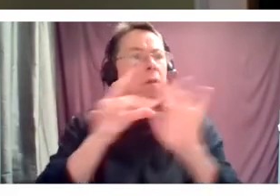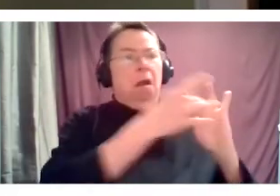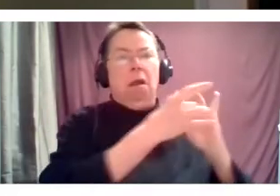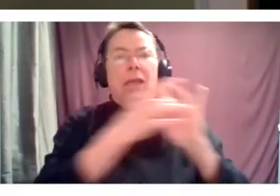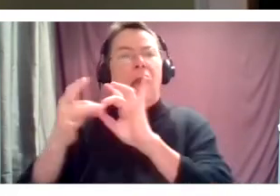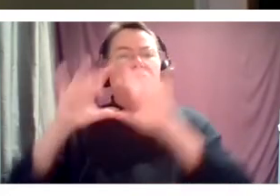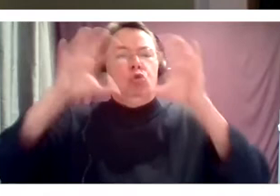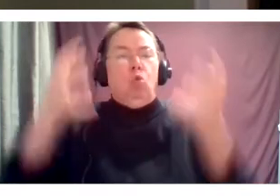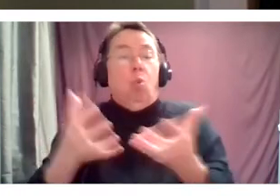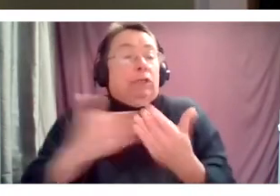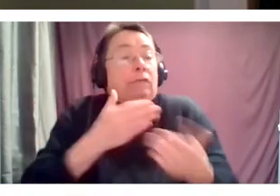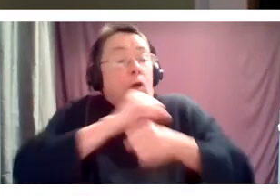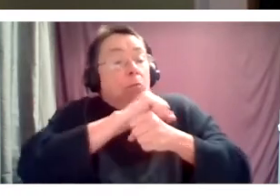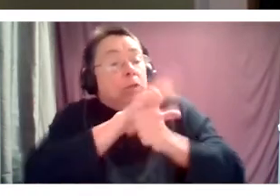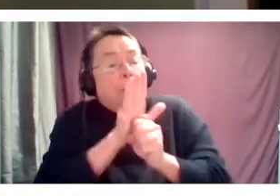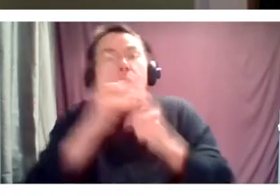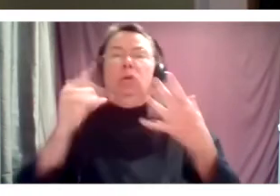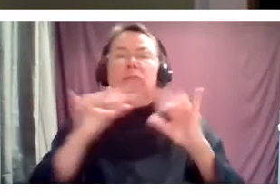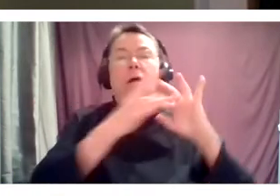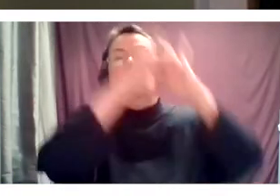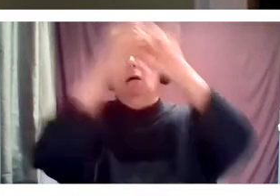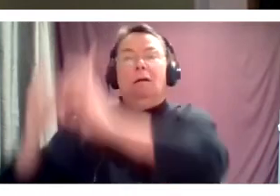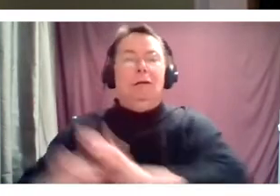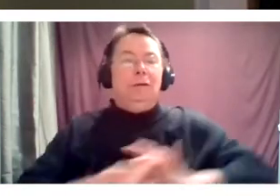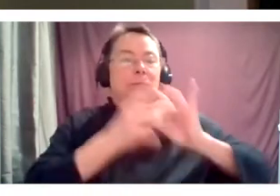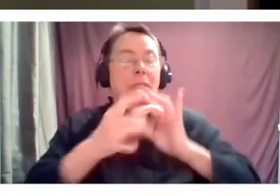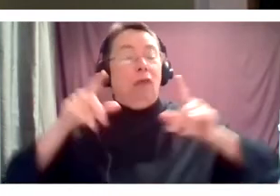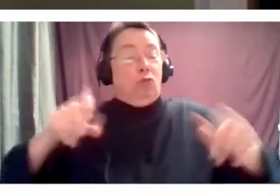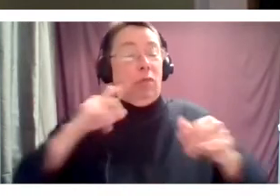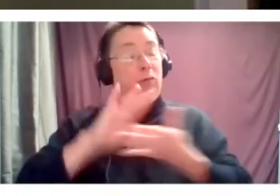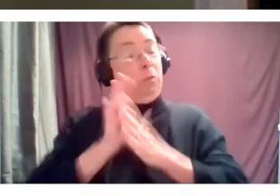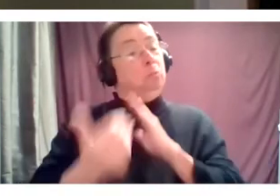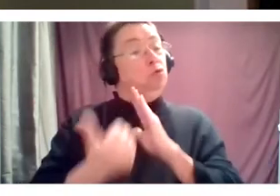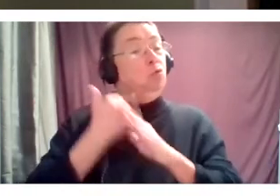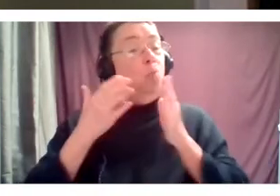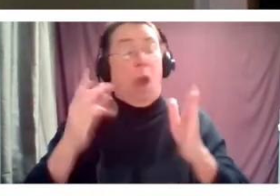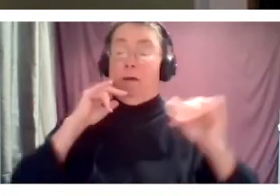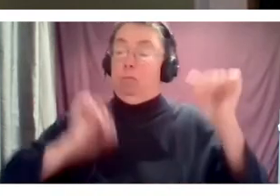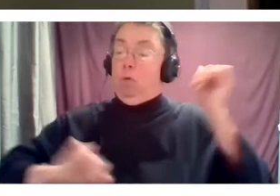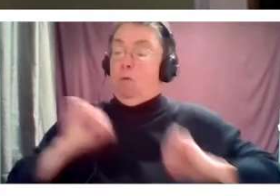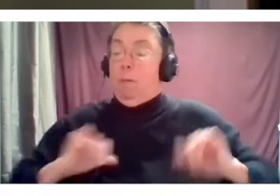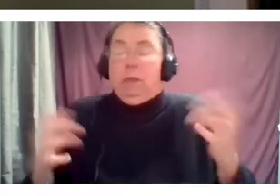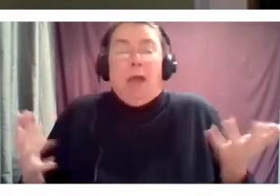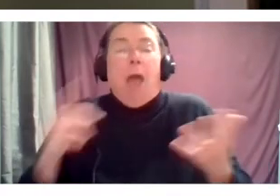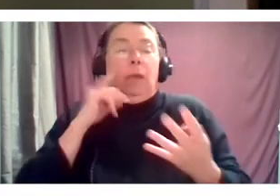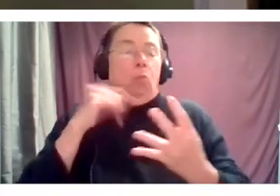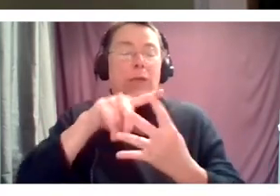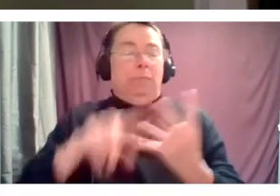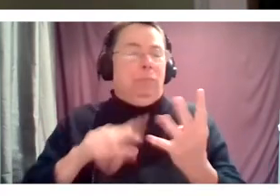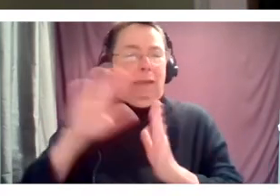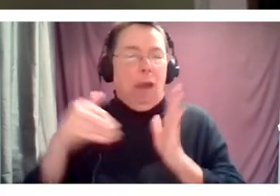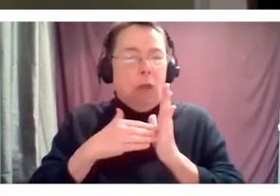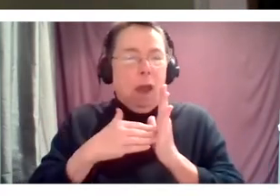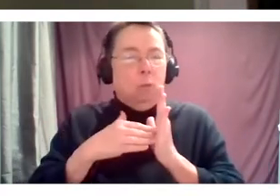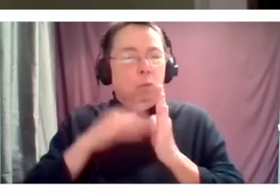pandemic. so trying to develop this medium as a new venue. We, we operate on our four venues in downtown. And now